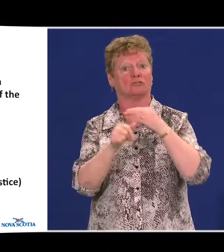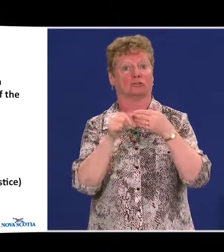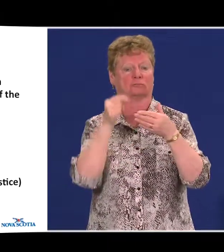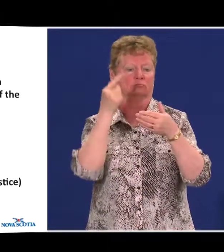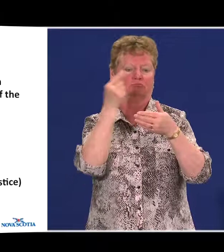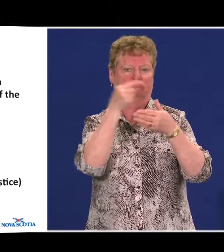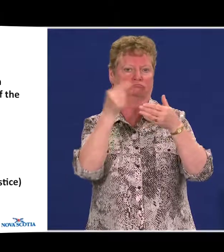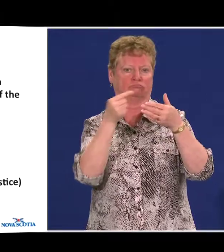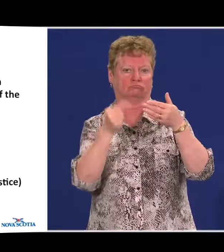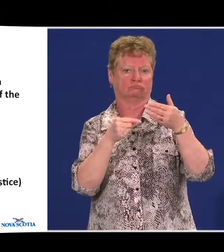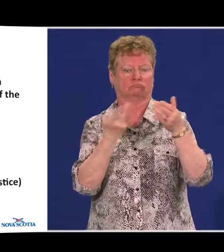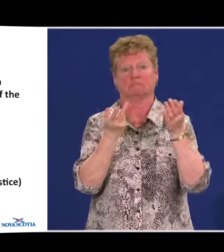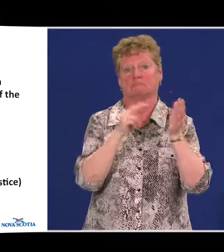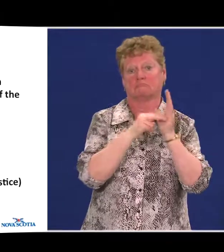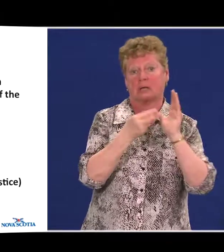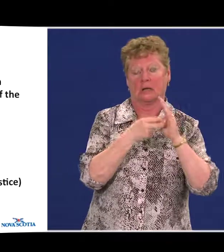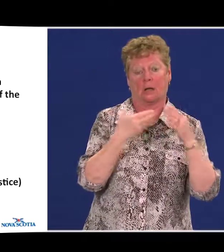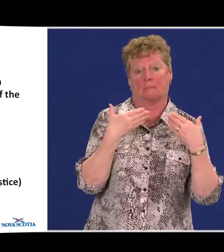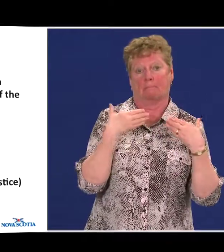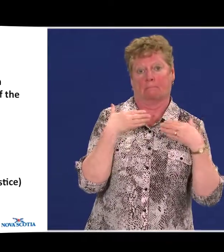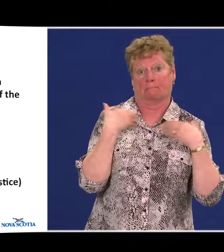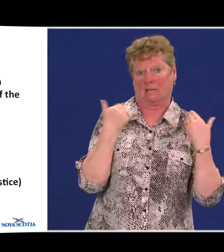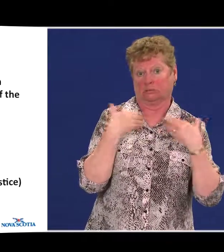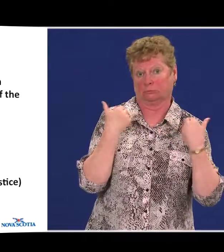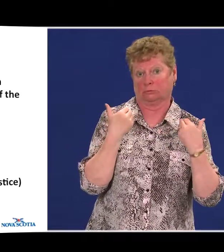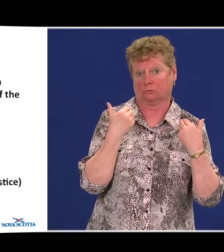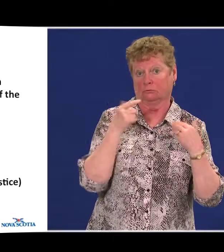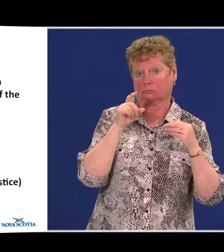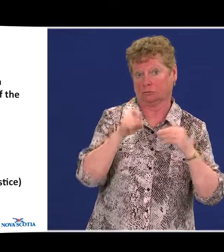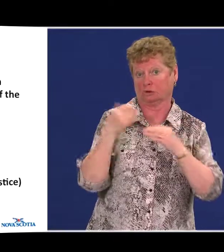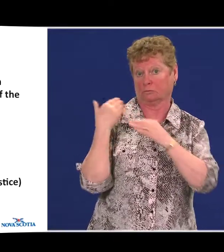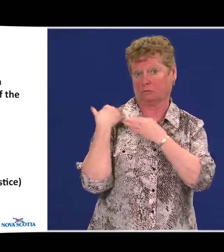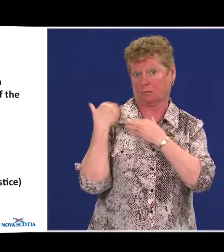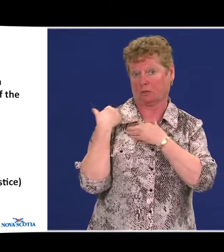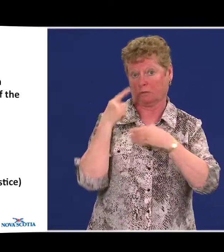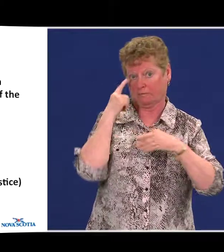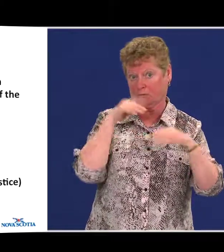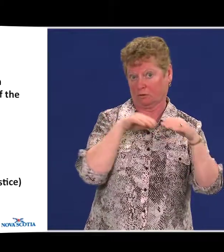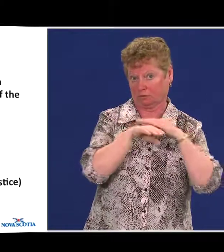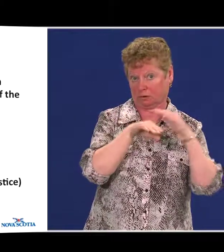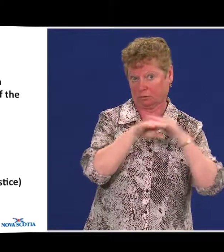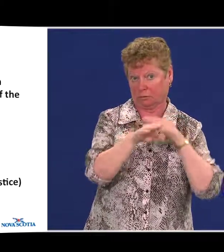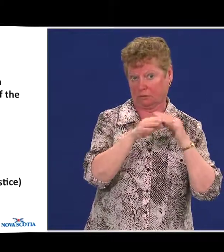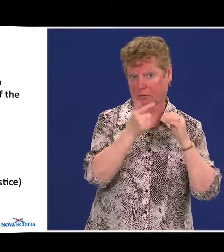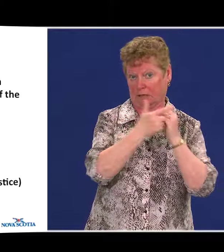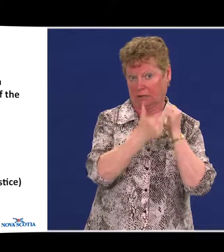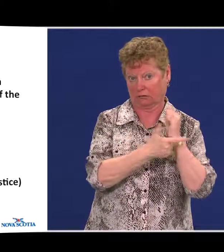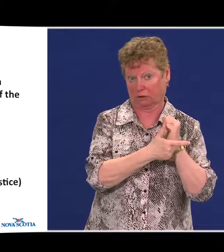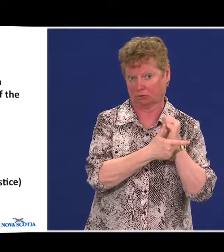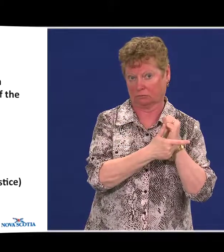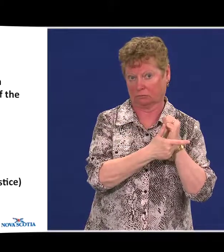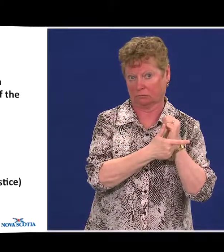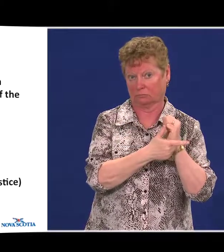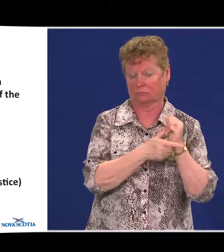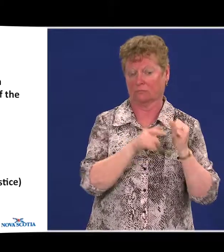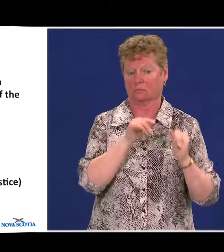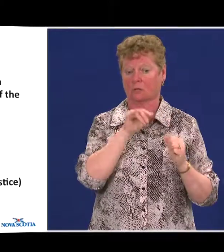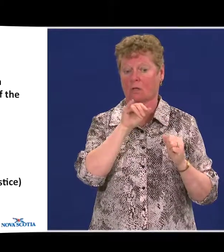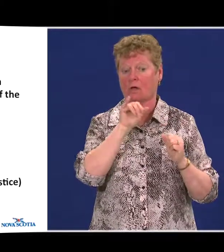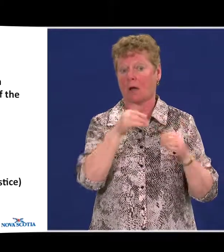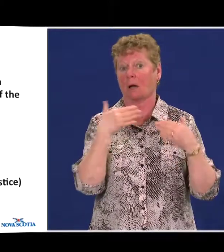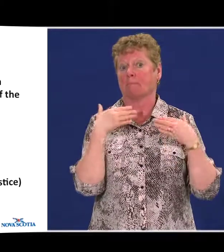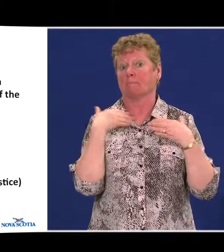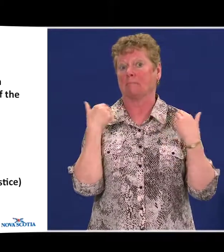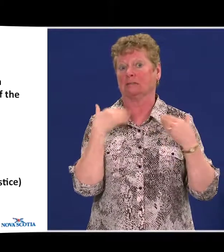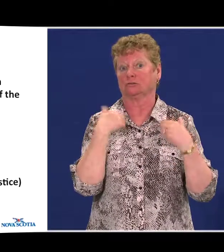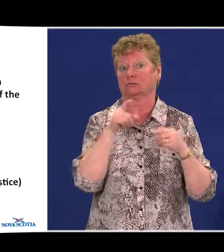A minister should be responsible for the accessibility legislation. So in other words, a minister should